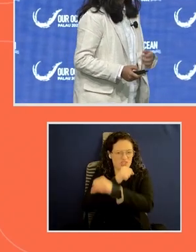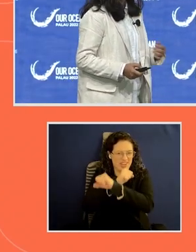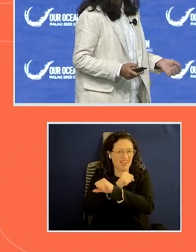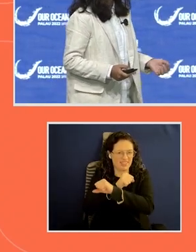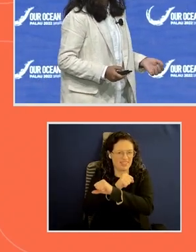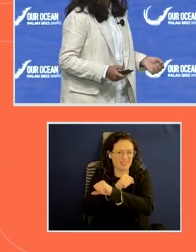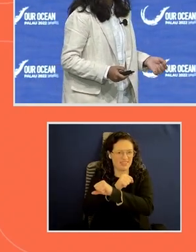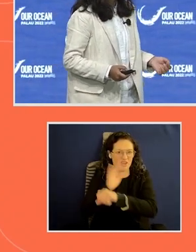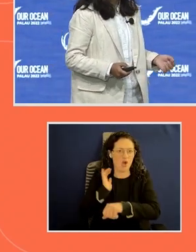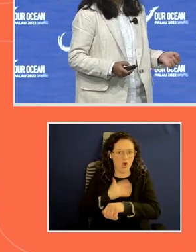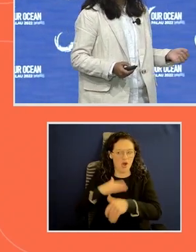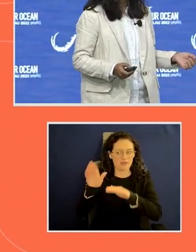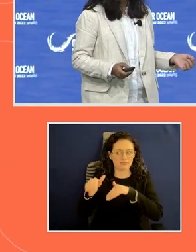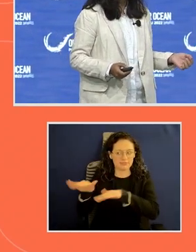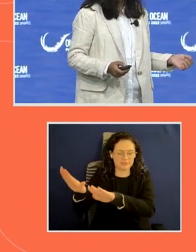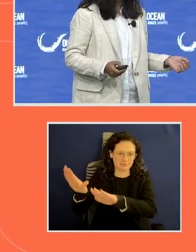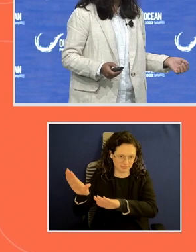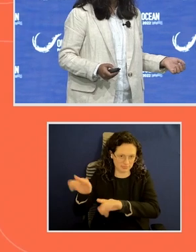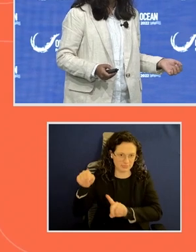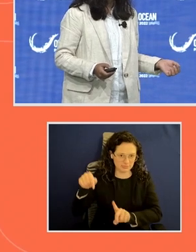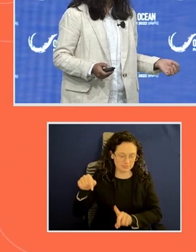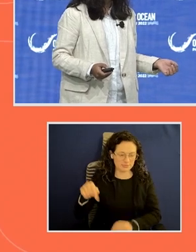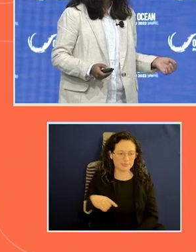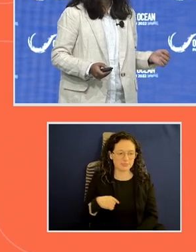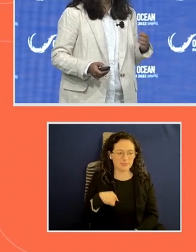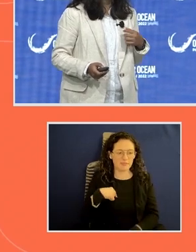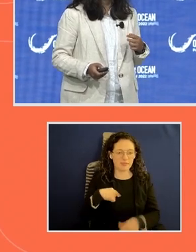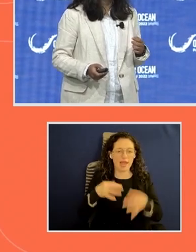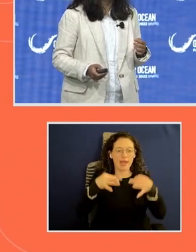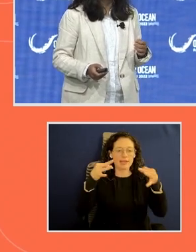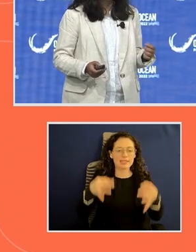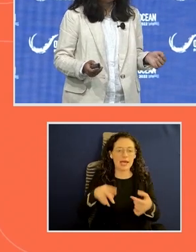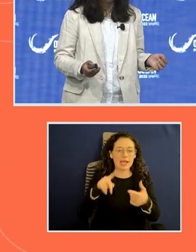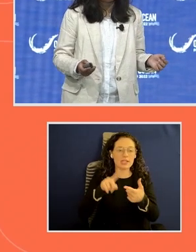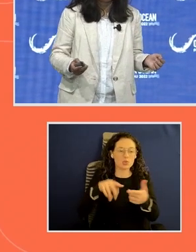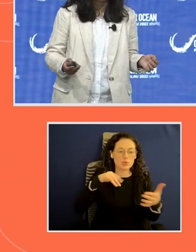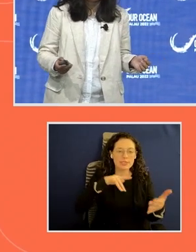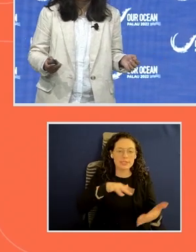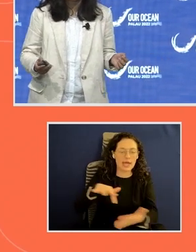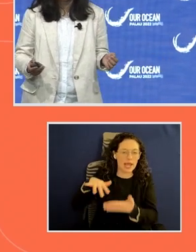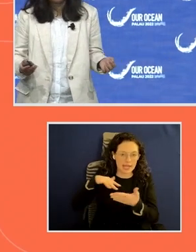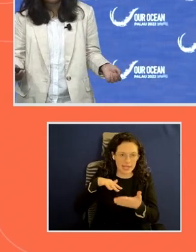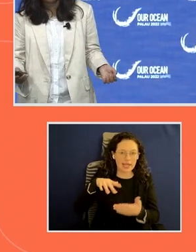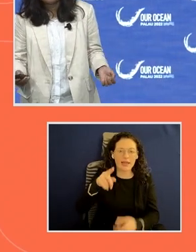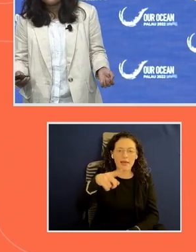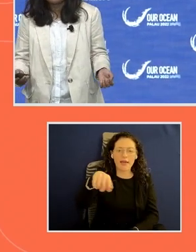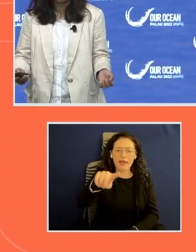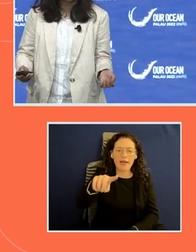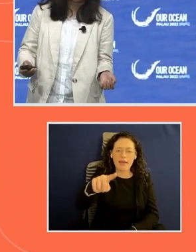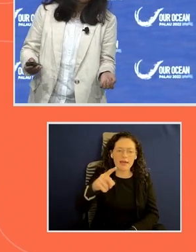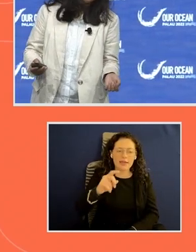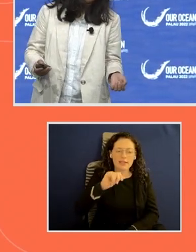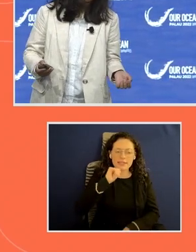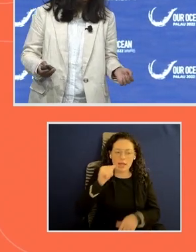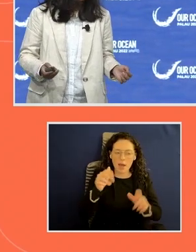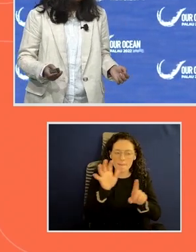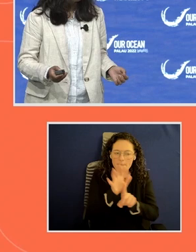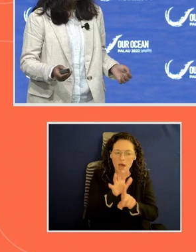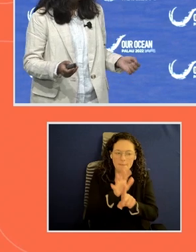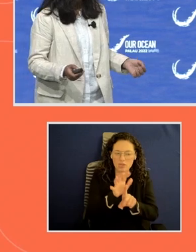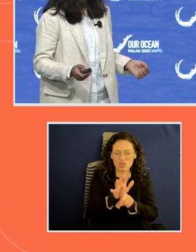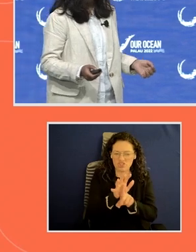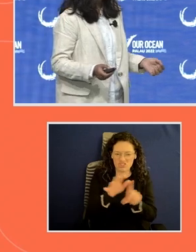So I decided to study marine and fishery science. It was not a popular subject, especially for female students.